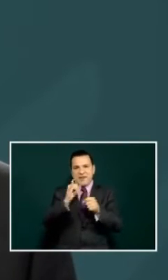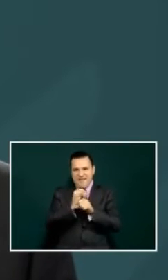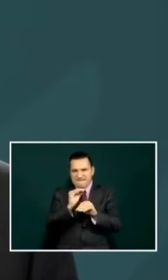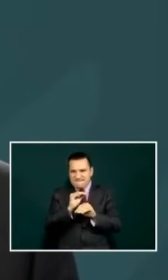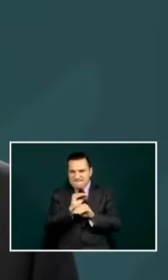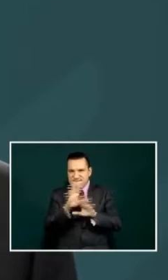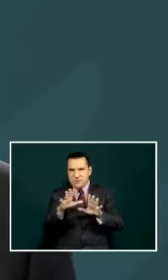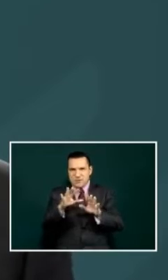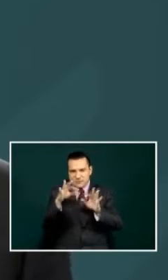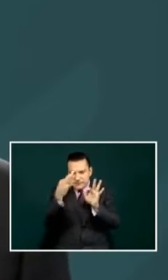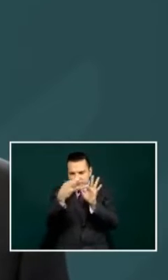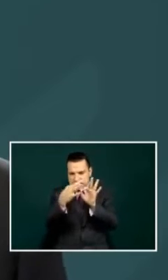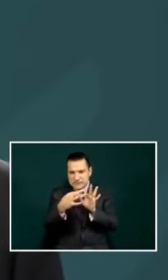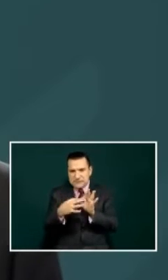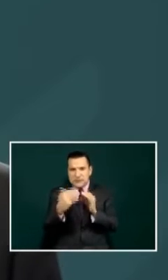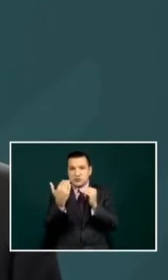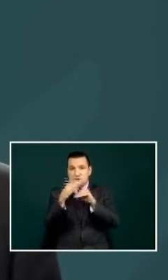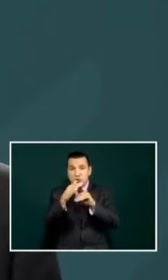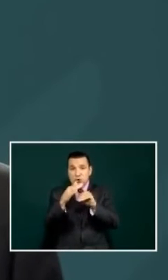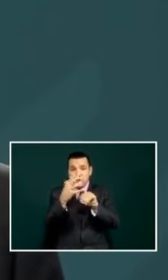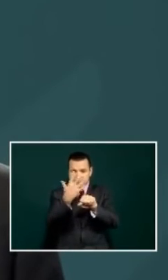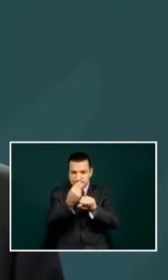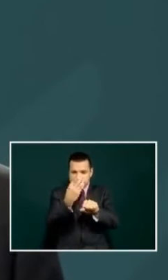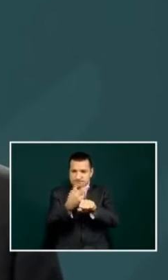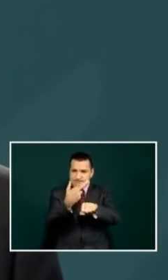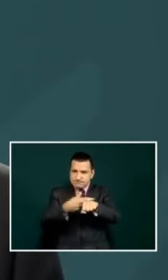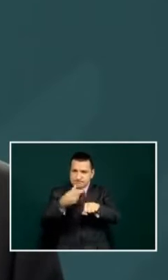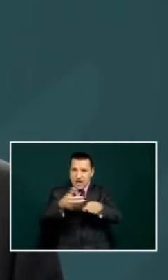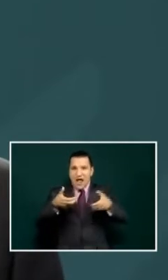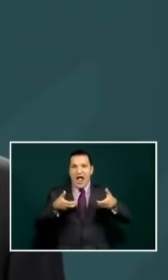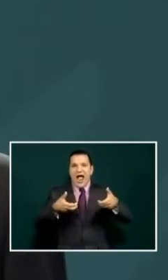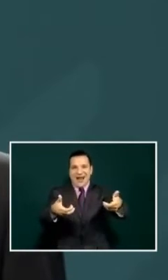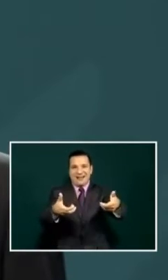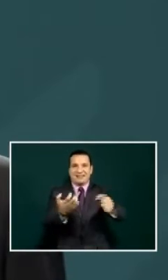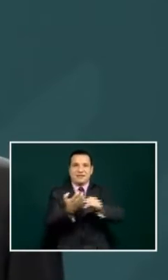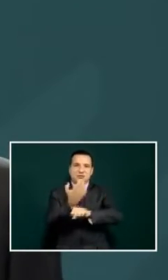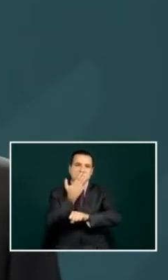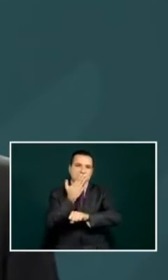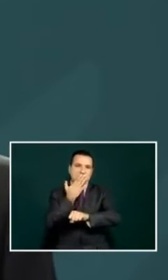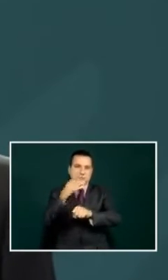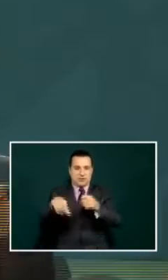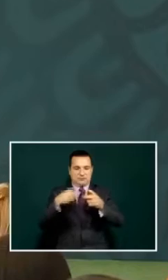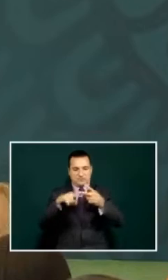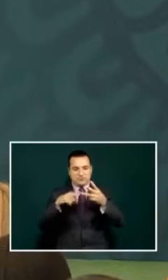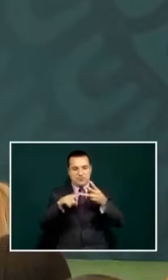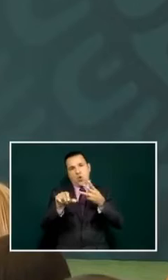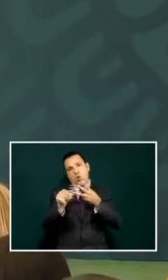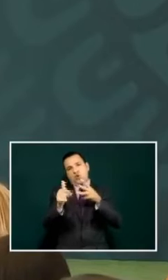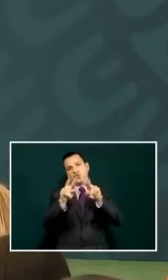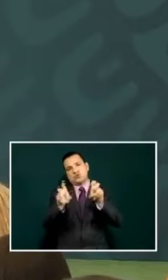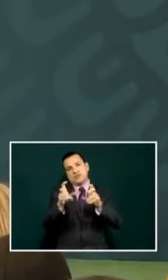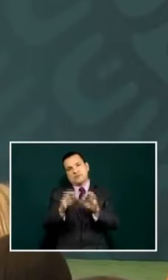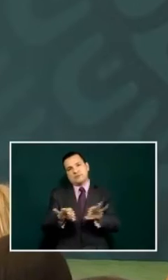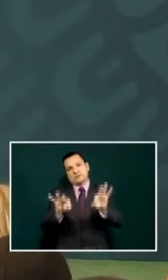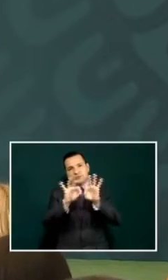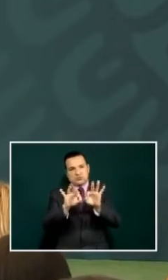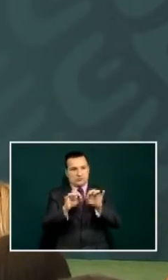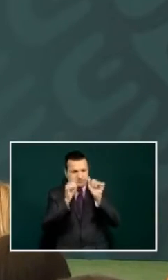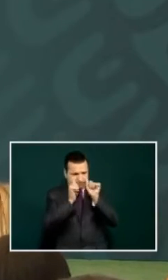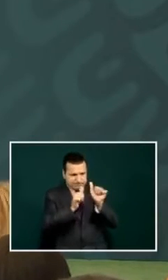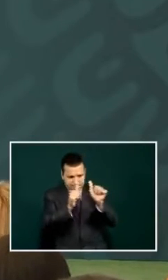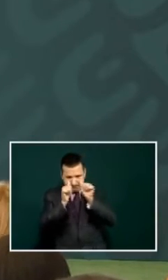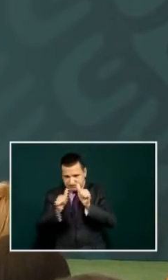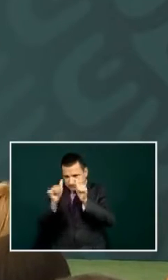to do with information specifically like the road and other important matters